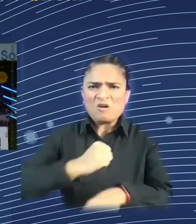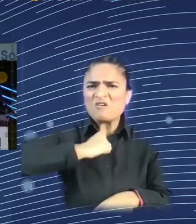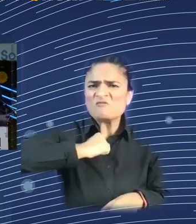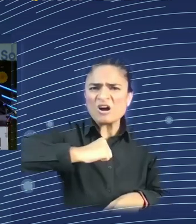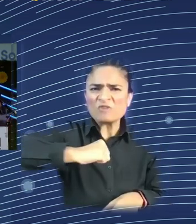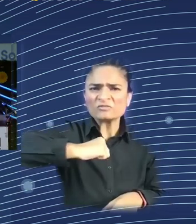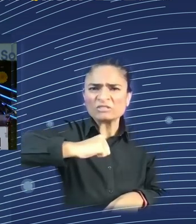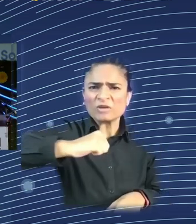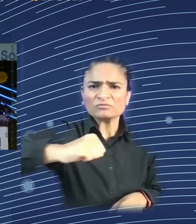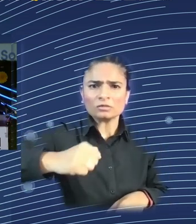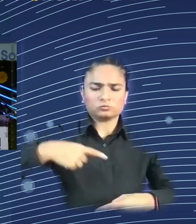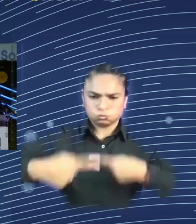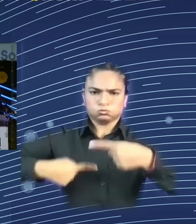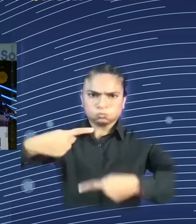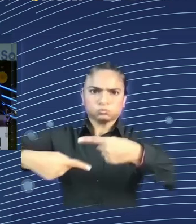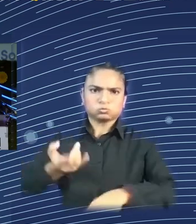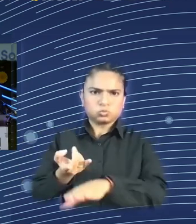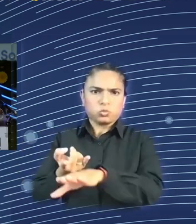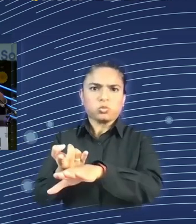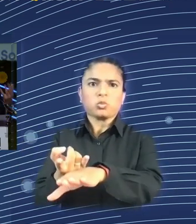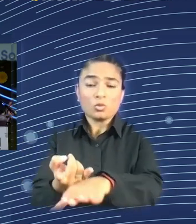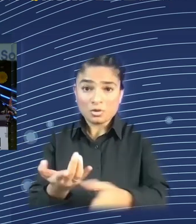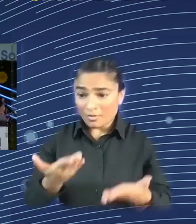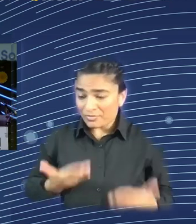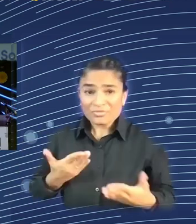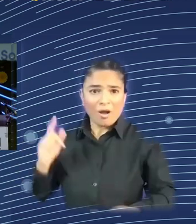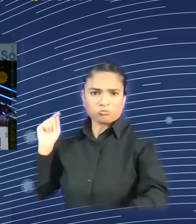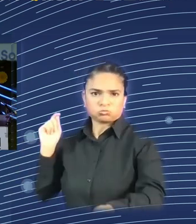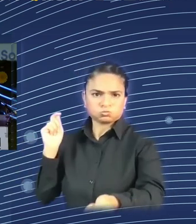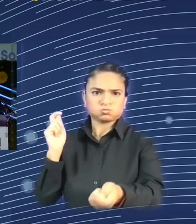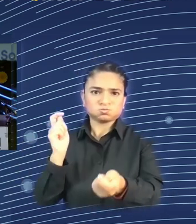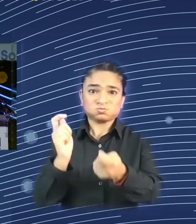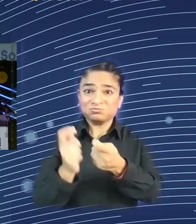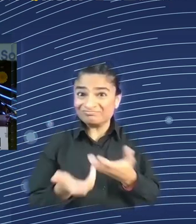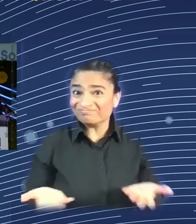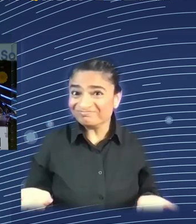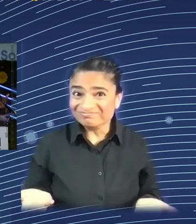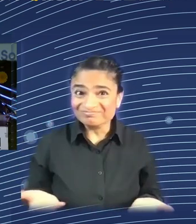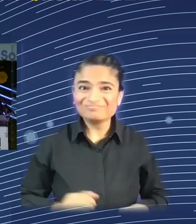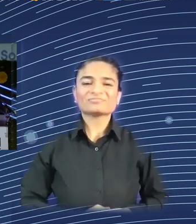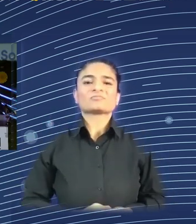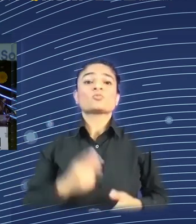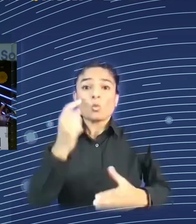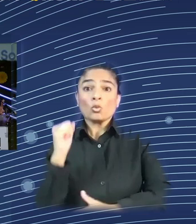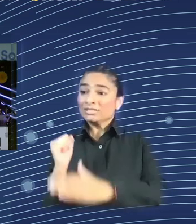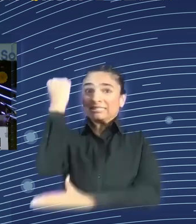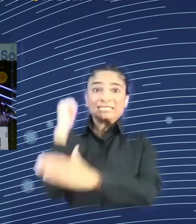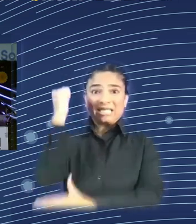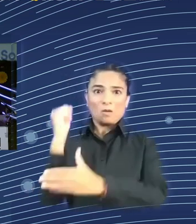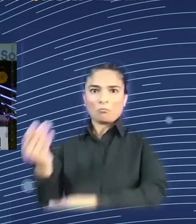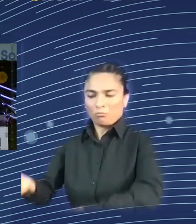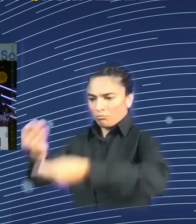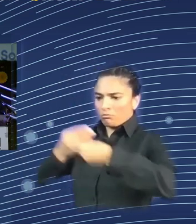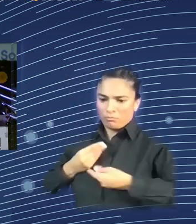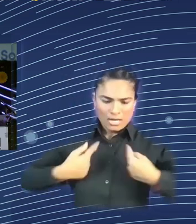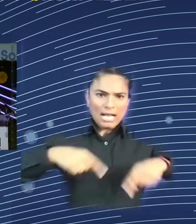Now, steam, which was the first one, it brought more structural change to the economy than AI will ever will, ever